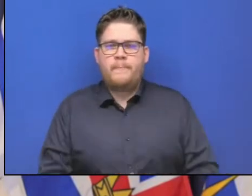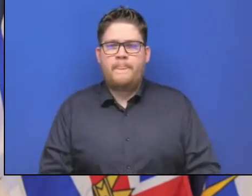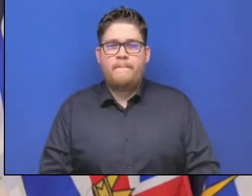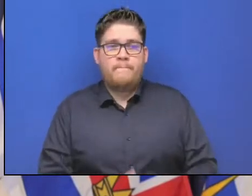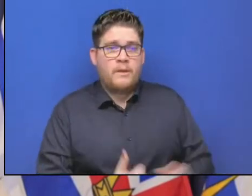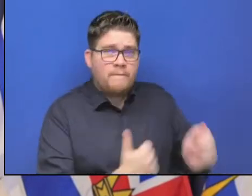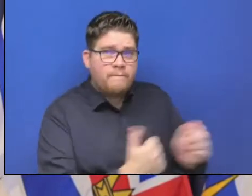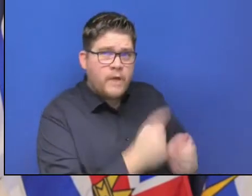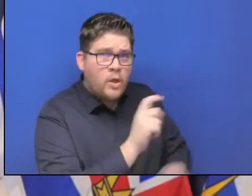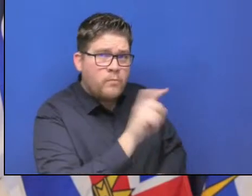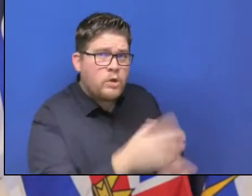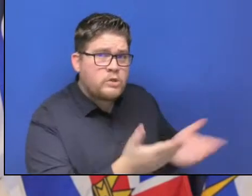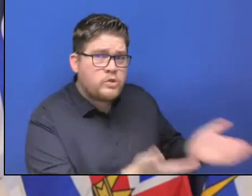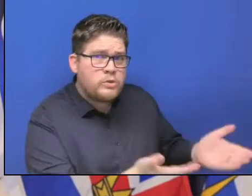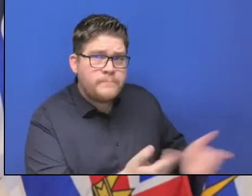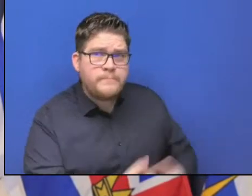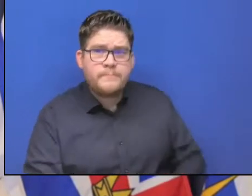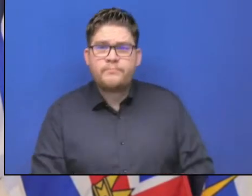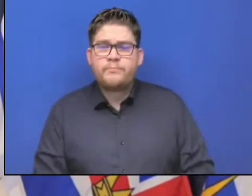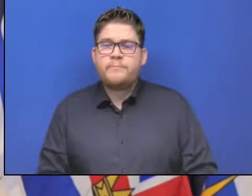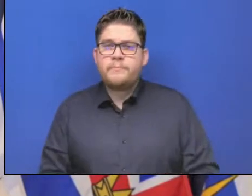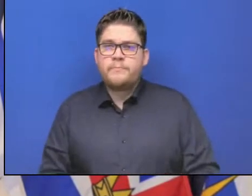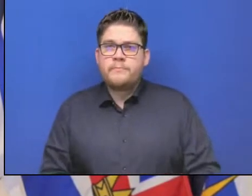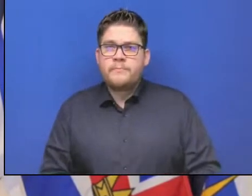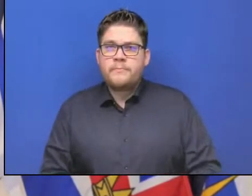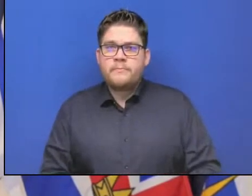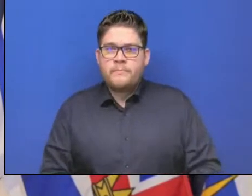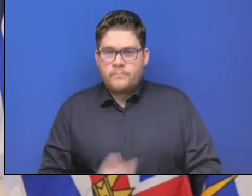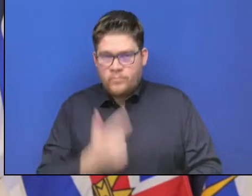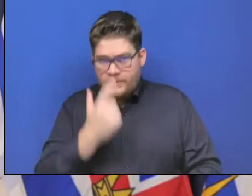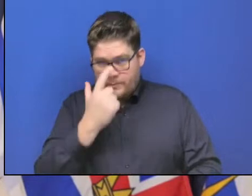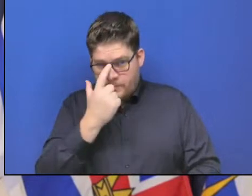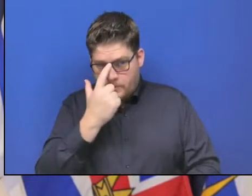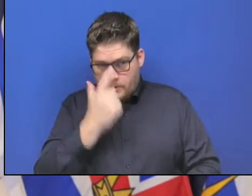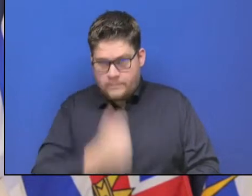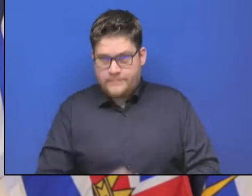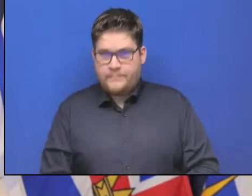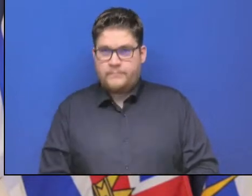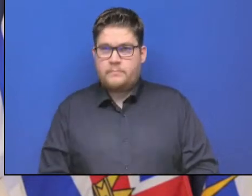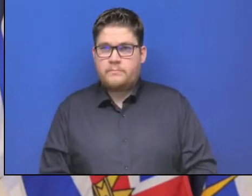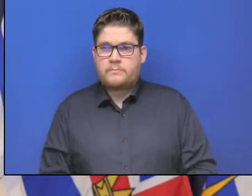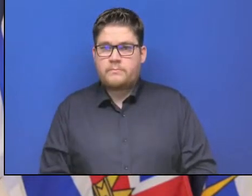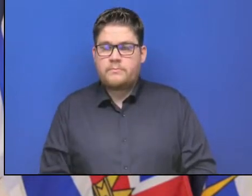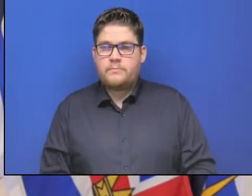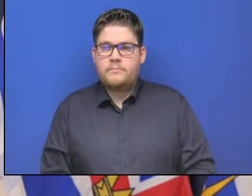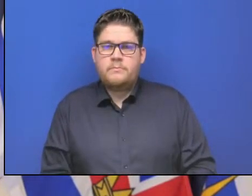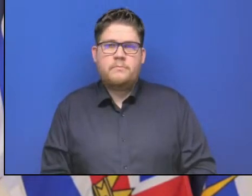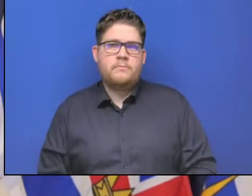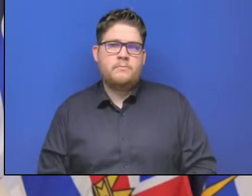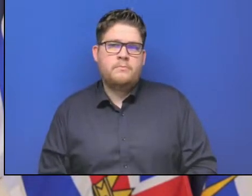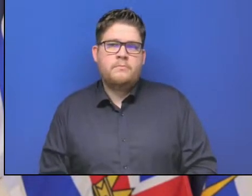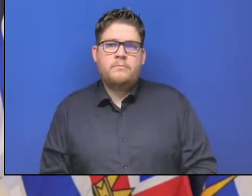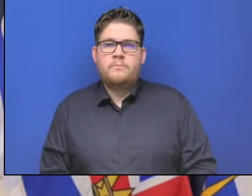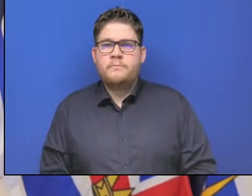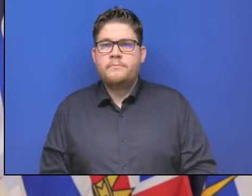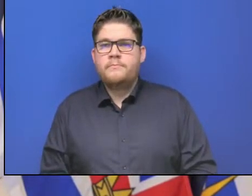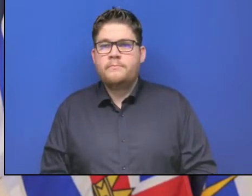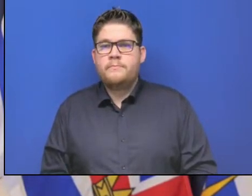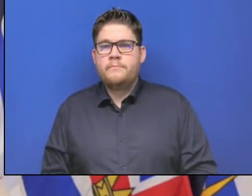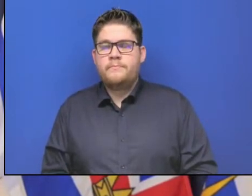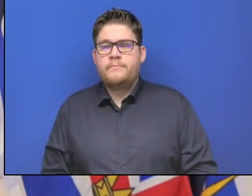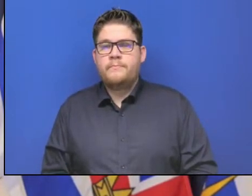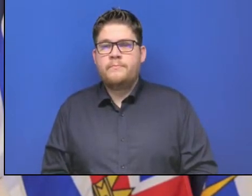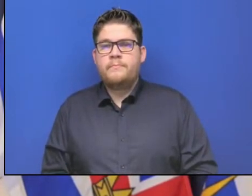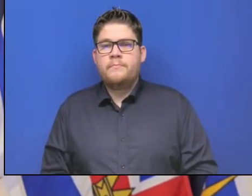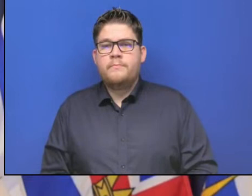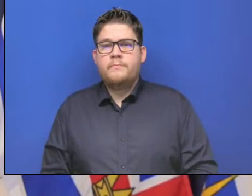I do have a follow-up. How, for Minister Fleming or maybe Minister Farmer, what is the status update on